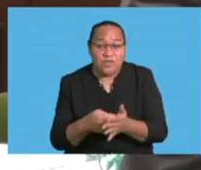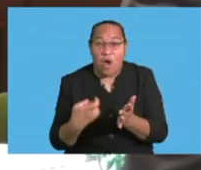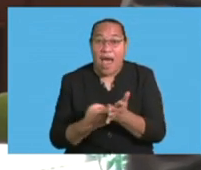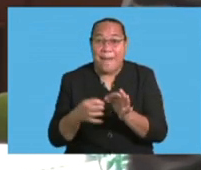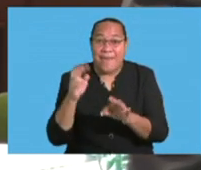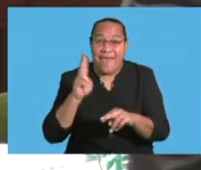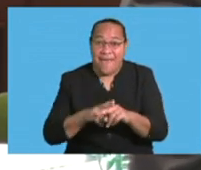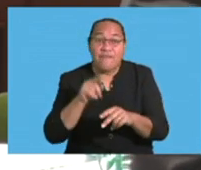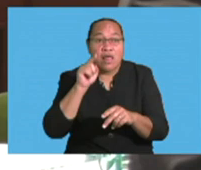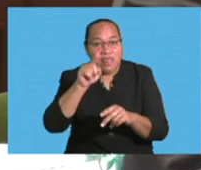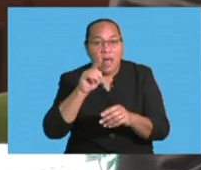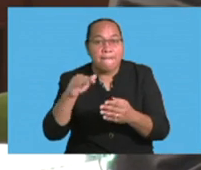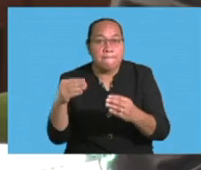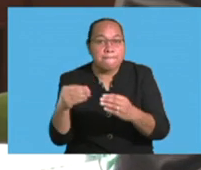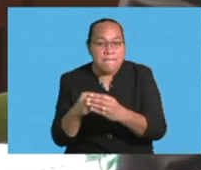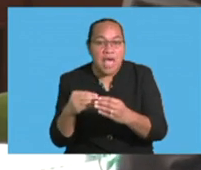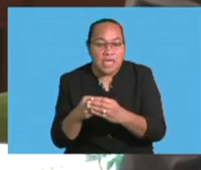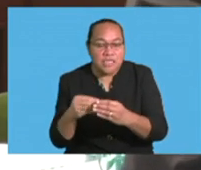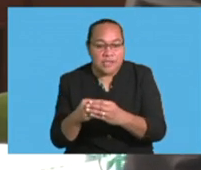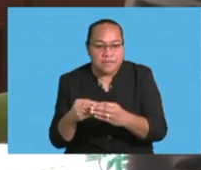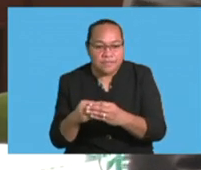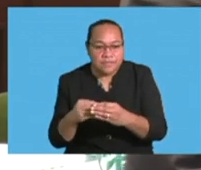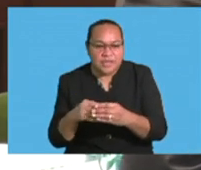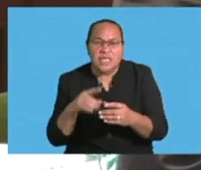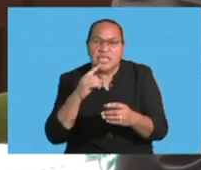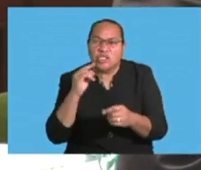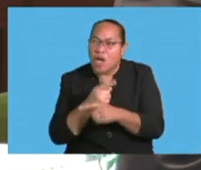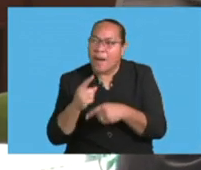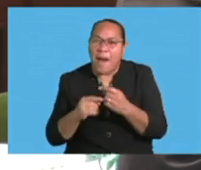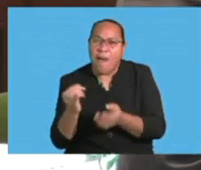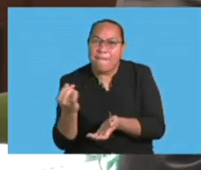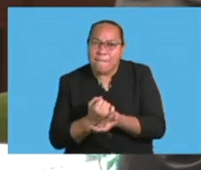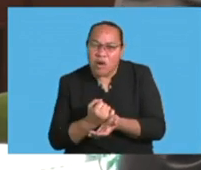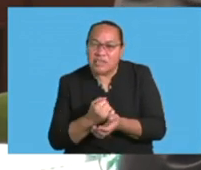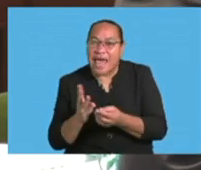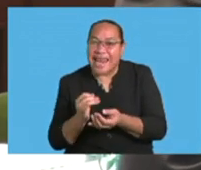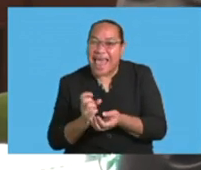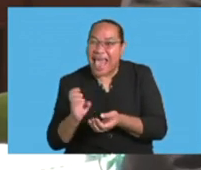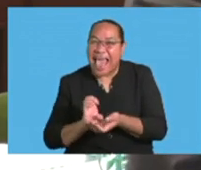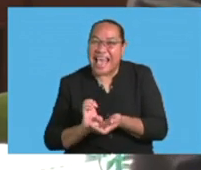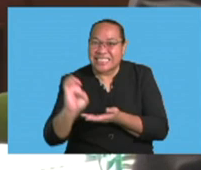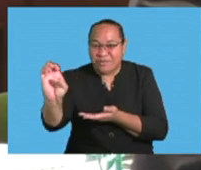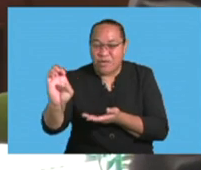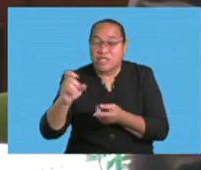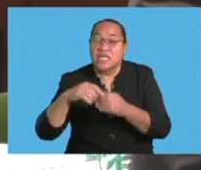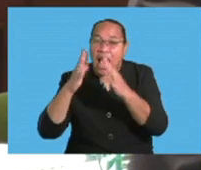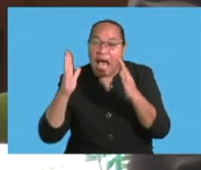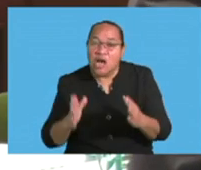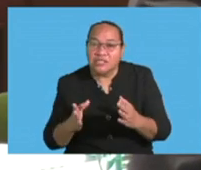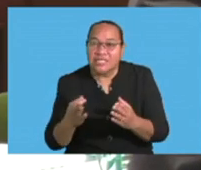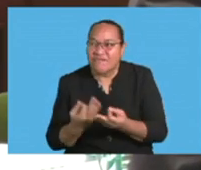the Central Bank has various credit facilities, including its import substitution and export finance and housing facilities.